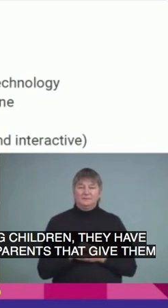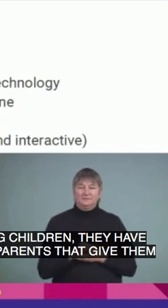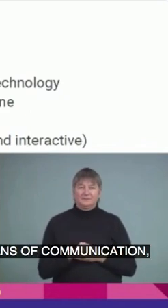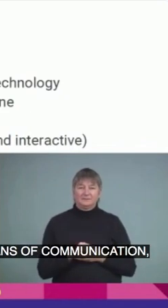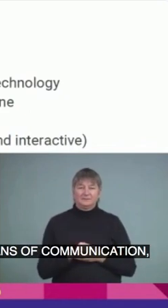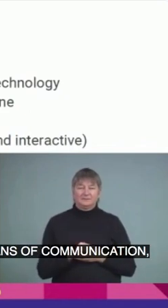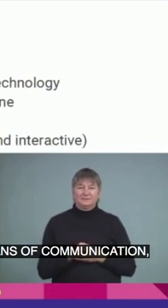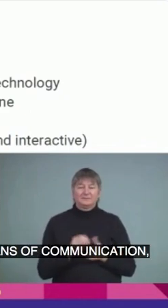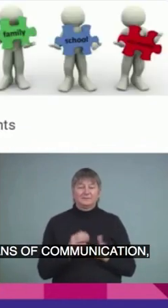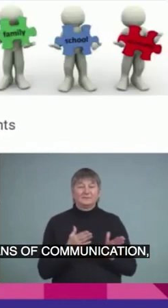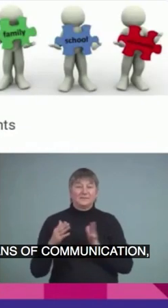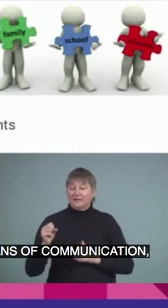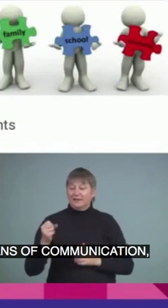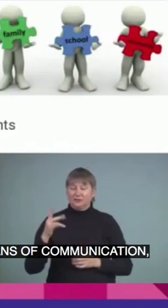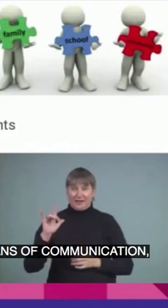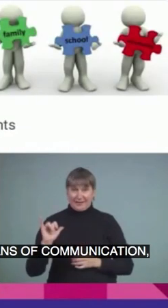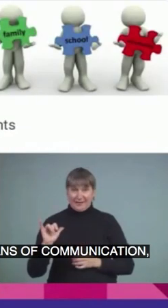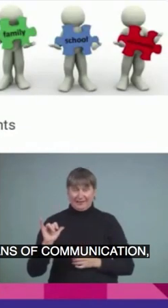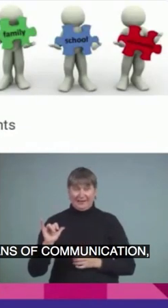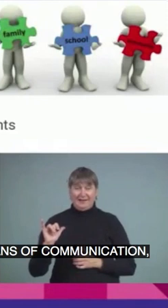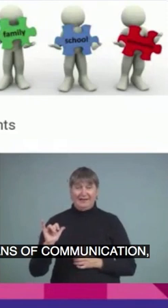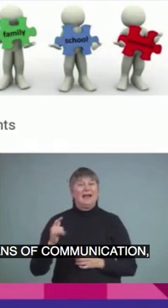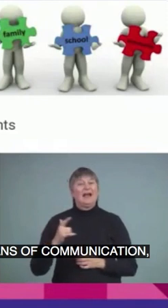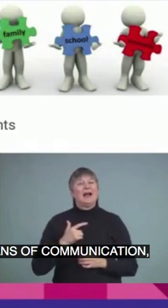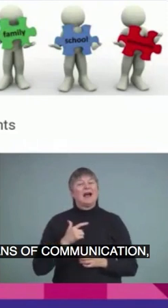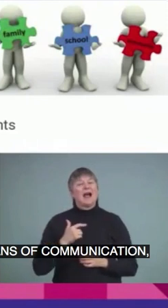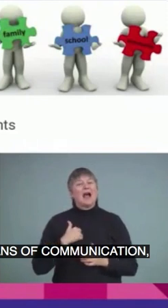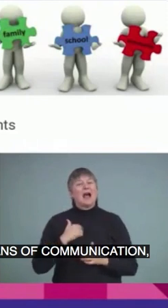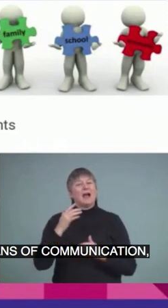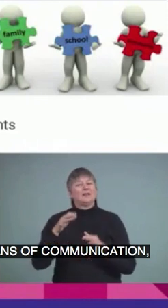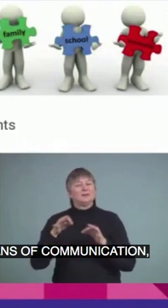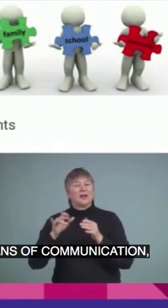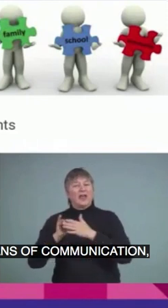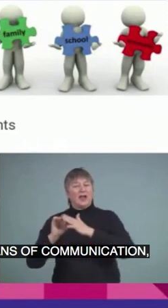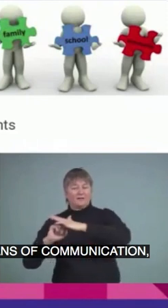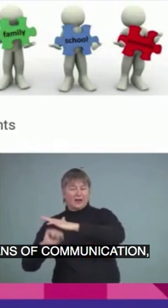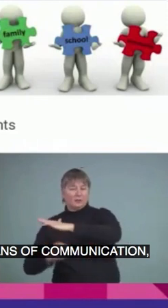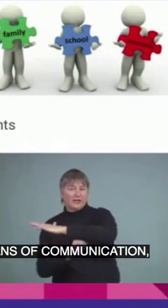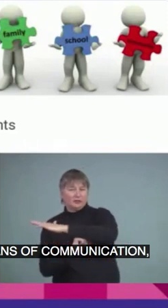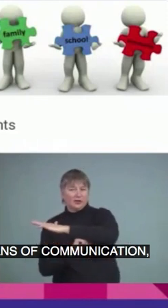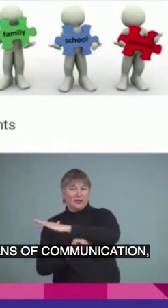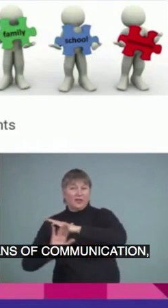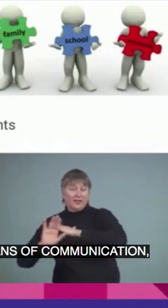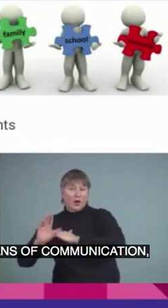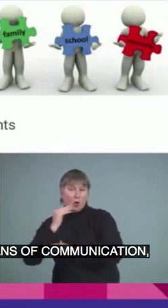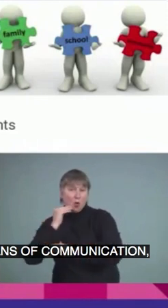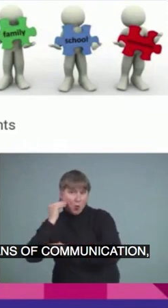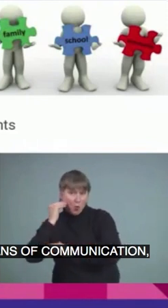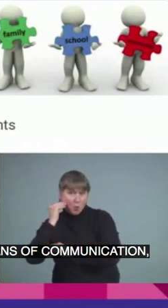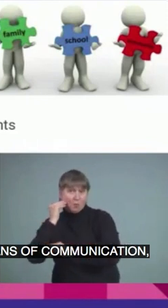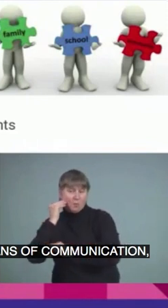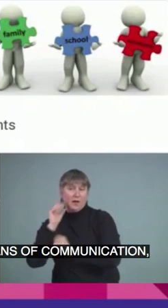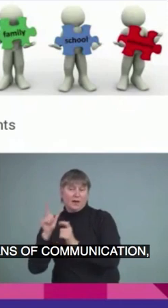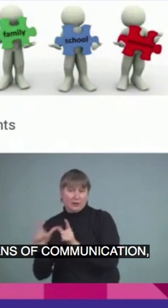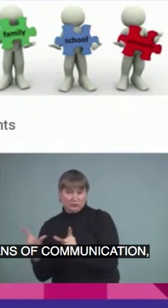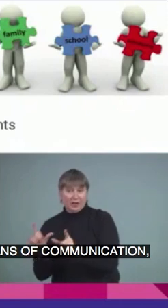And I like to talk about that foundation in home language as well. If students have